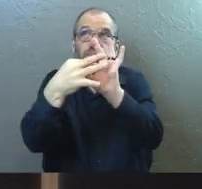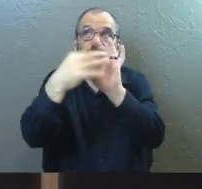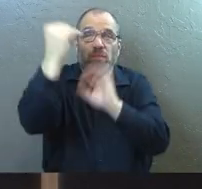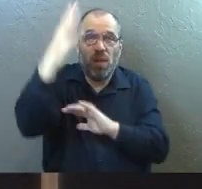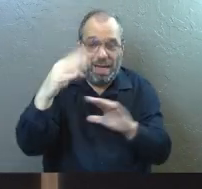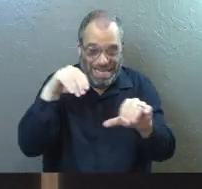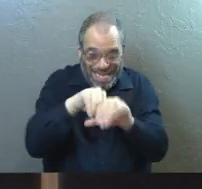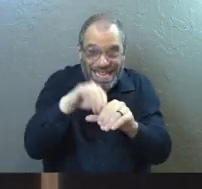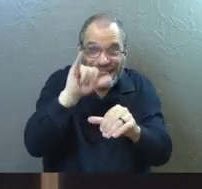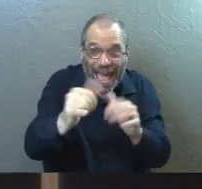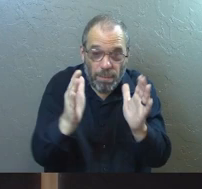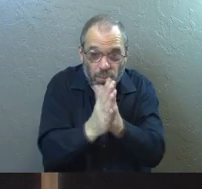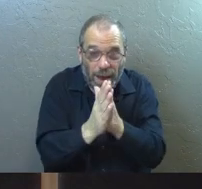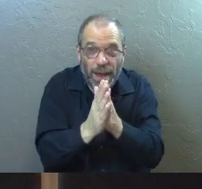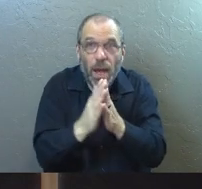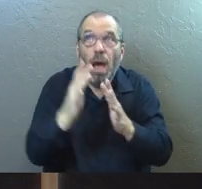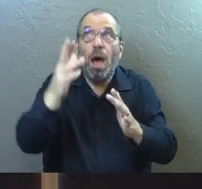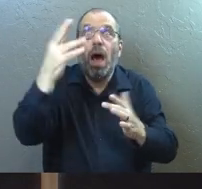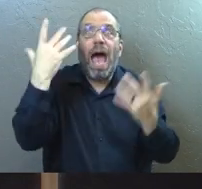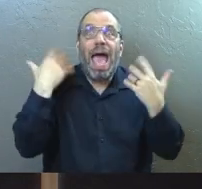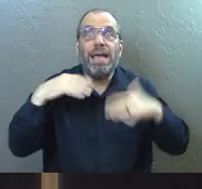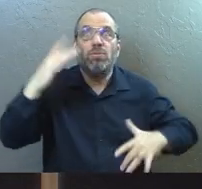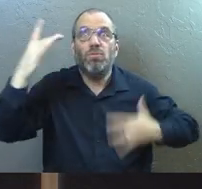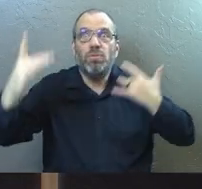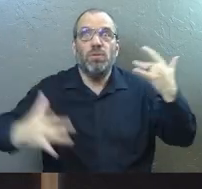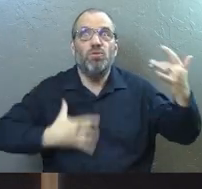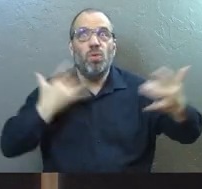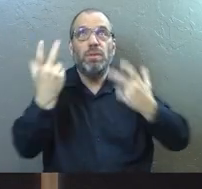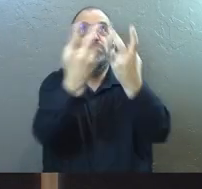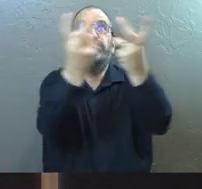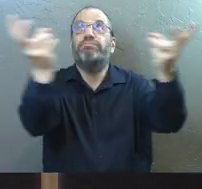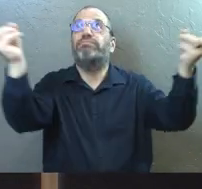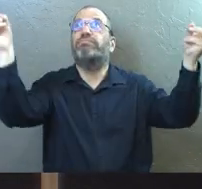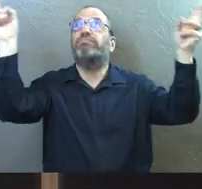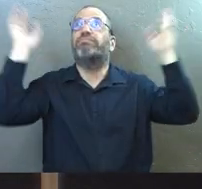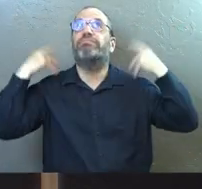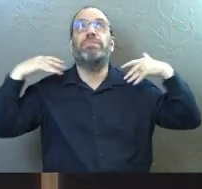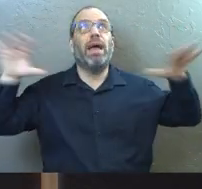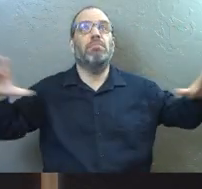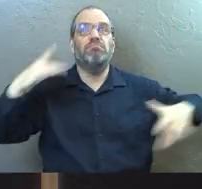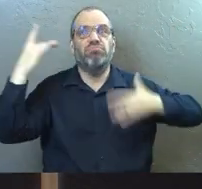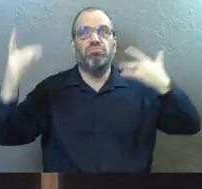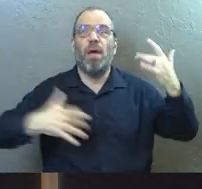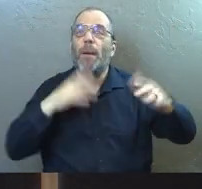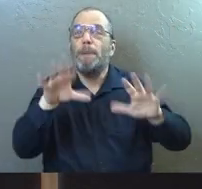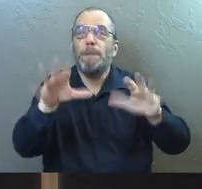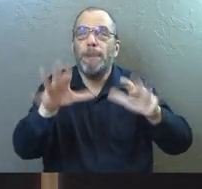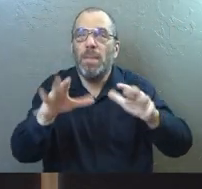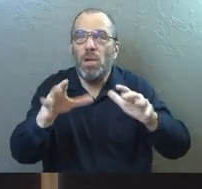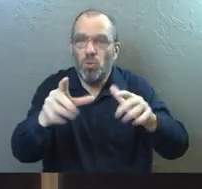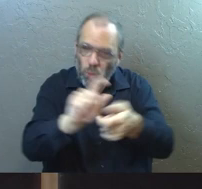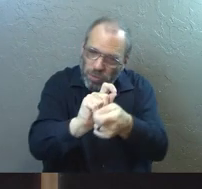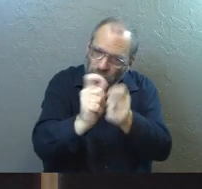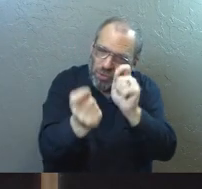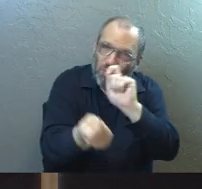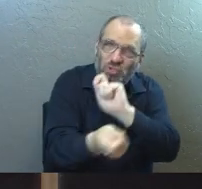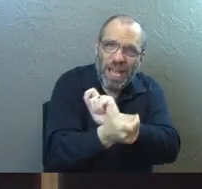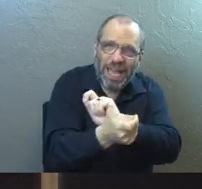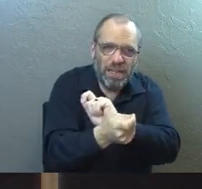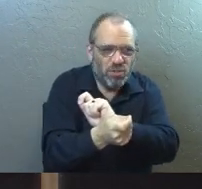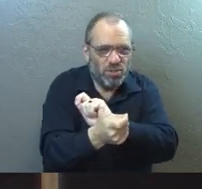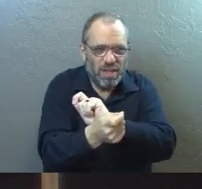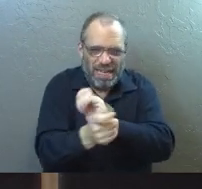that prayer, angels rejoiced in heaven. Amen. You just changed the